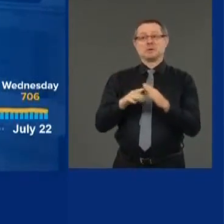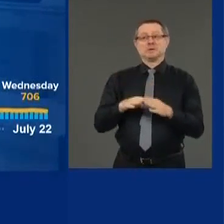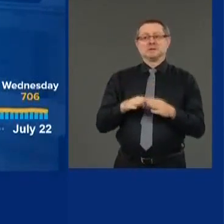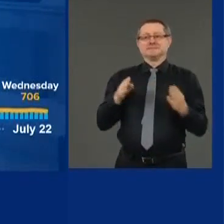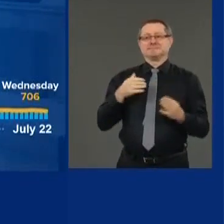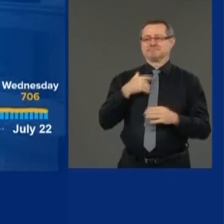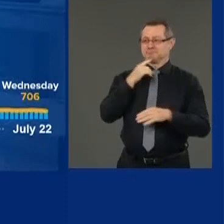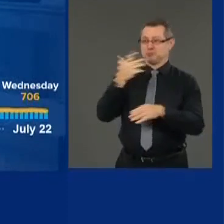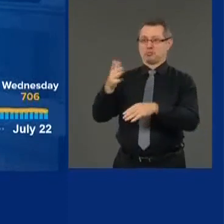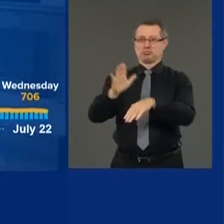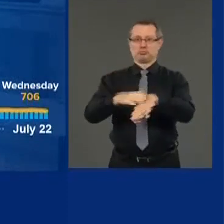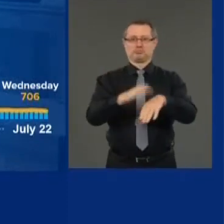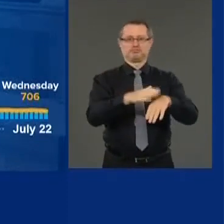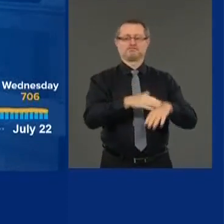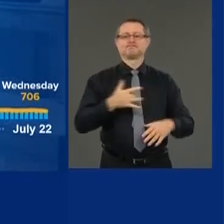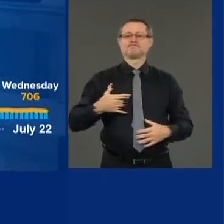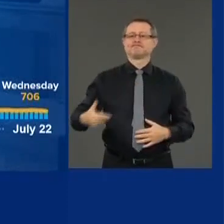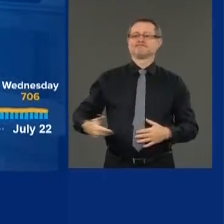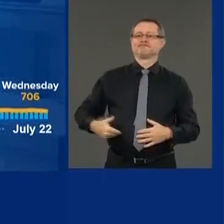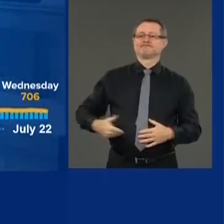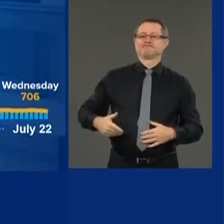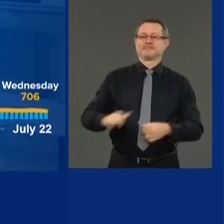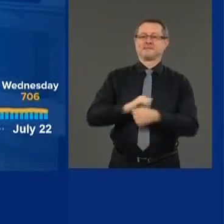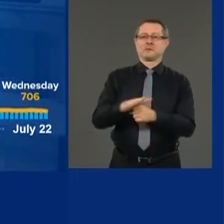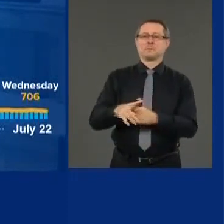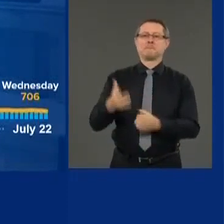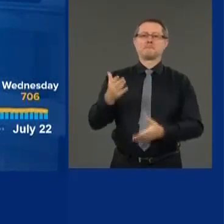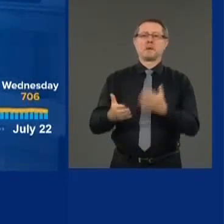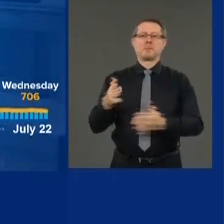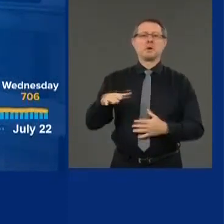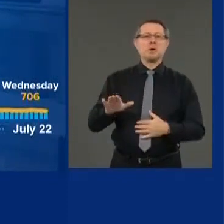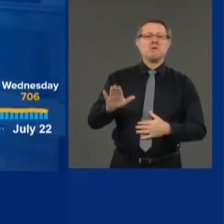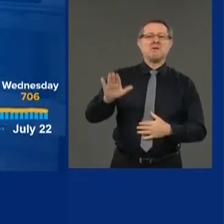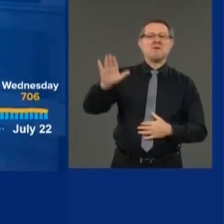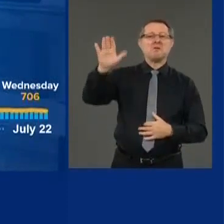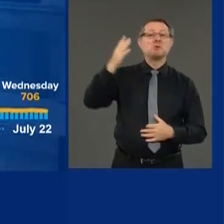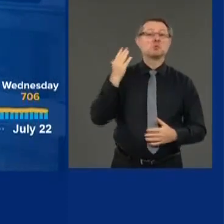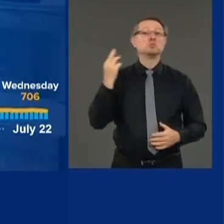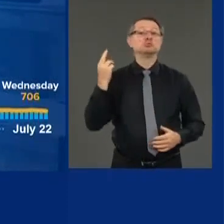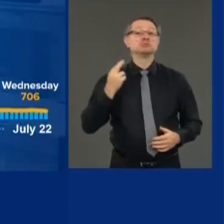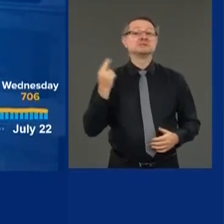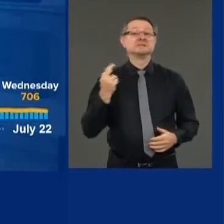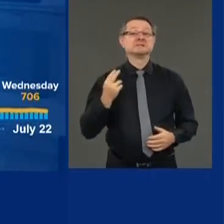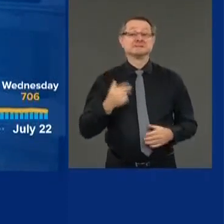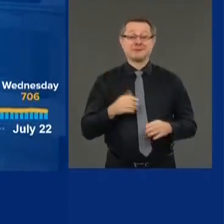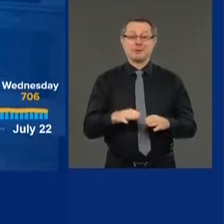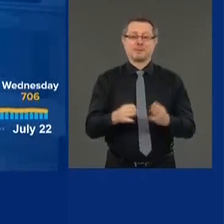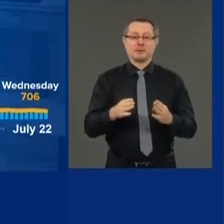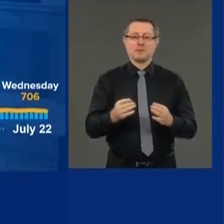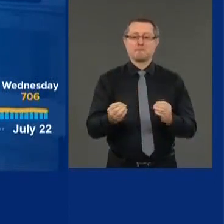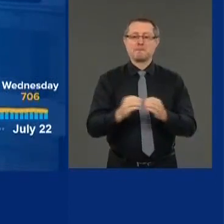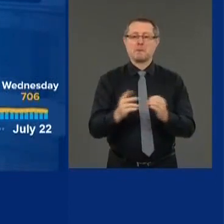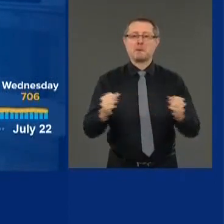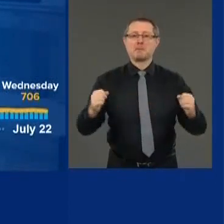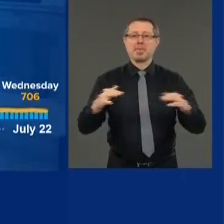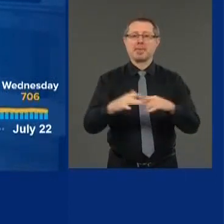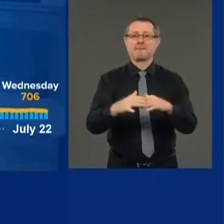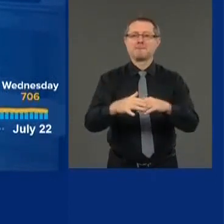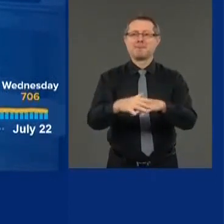may go up once you start reopening. Why? Because the activity is going to increase. More activity, more spread.